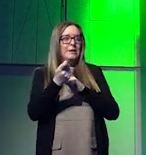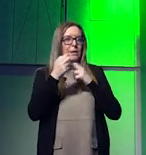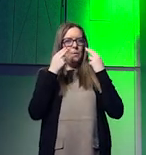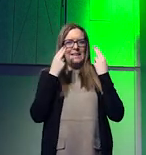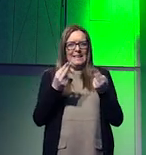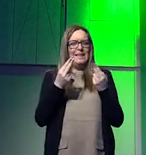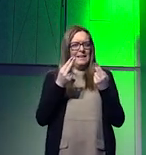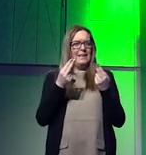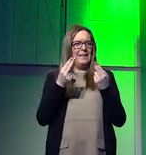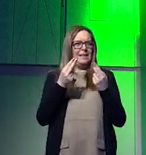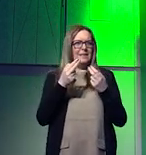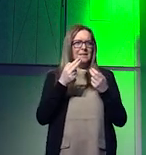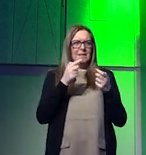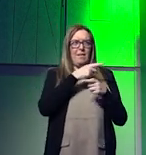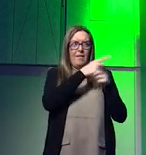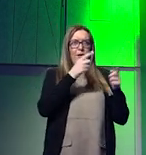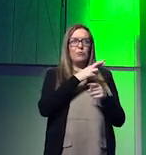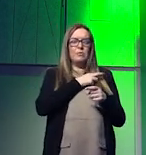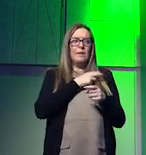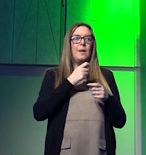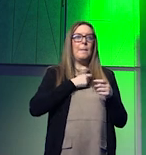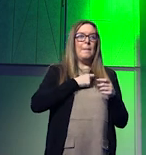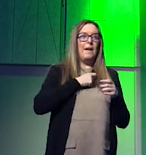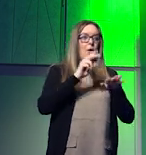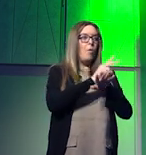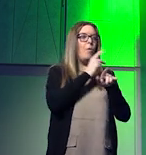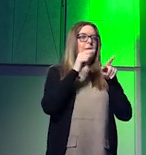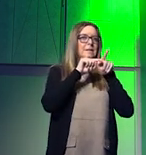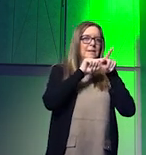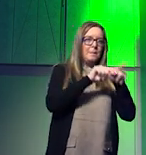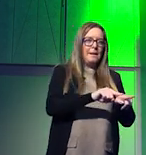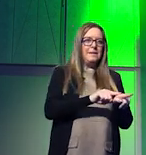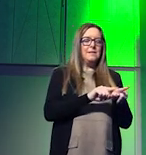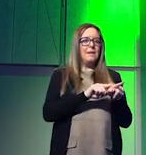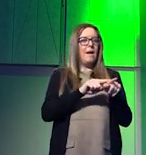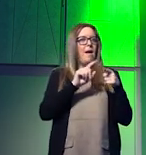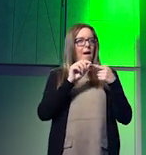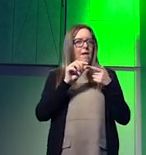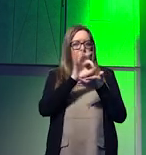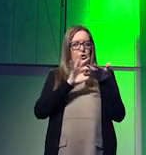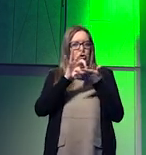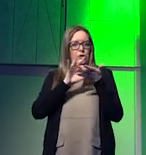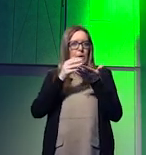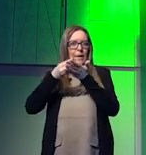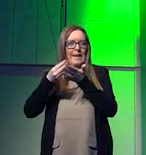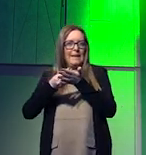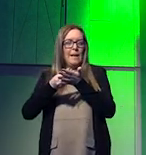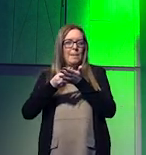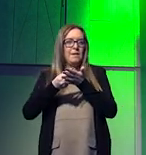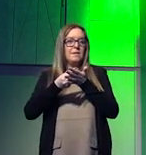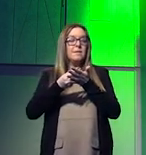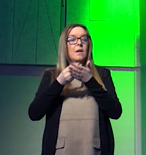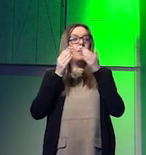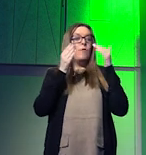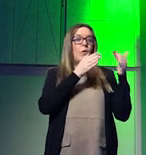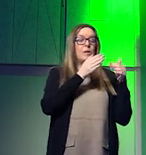very real and legitimate panic over the over-dependency on, you know, geoeconomic supply chains towards Russia and China.